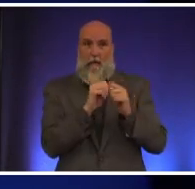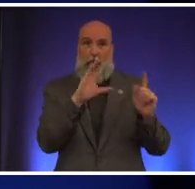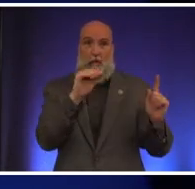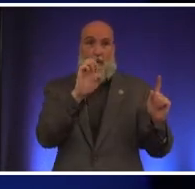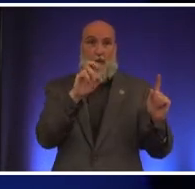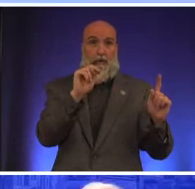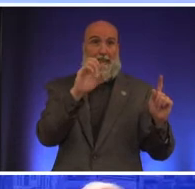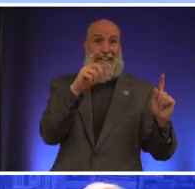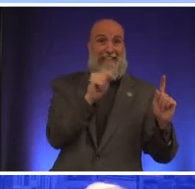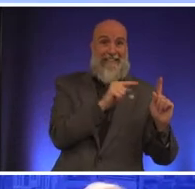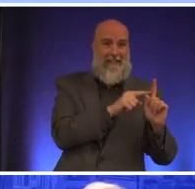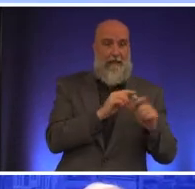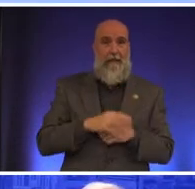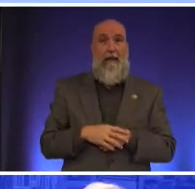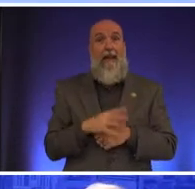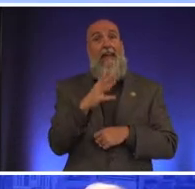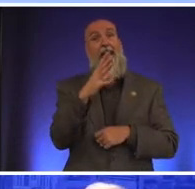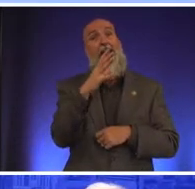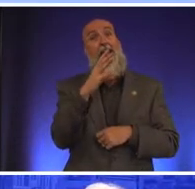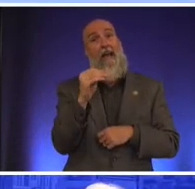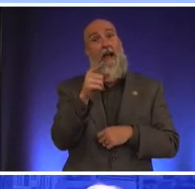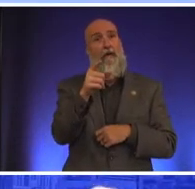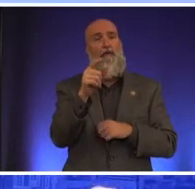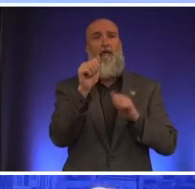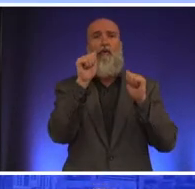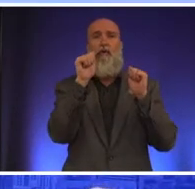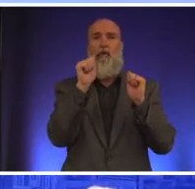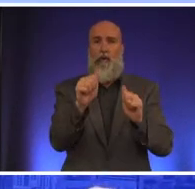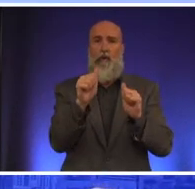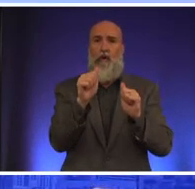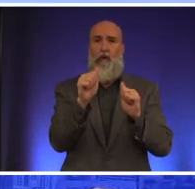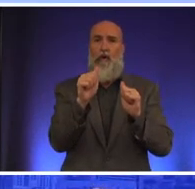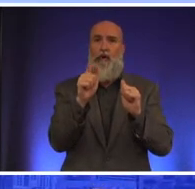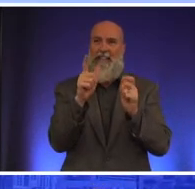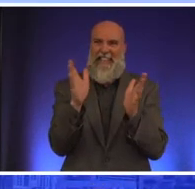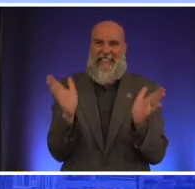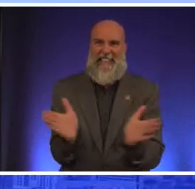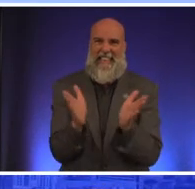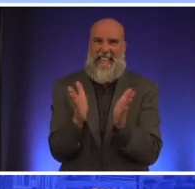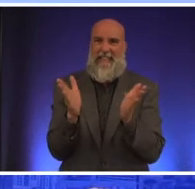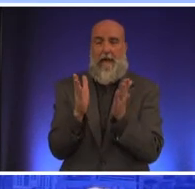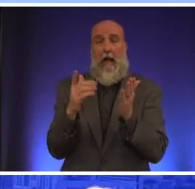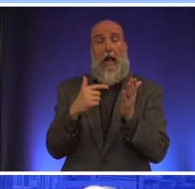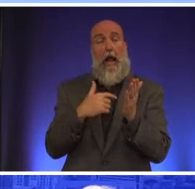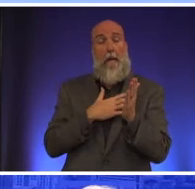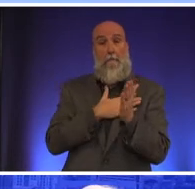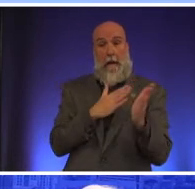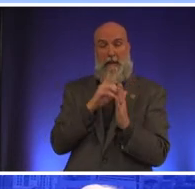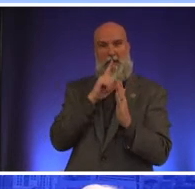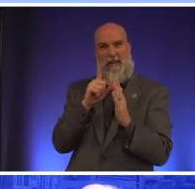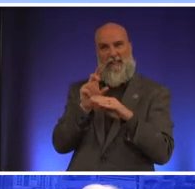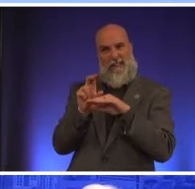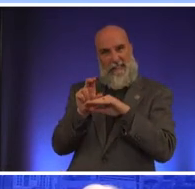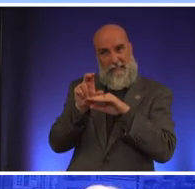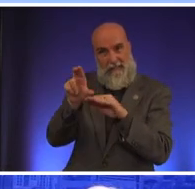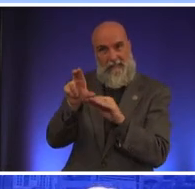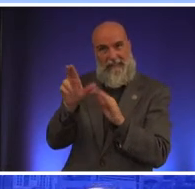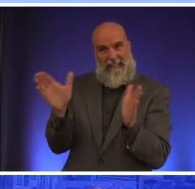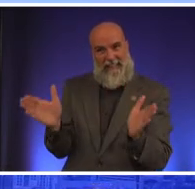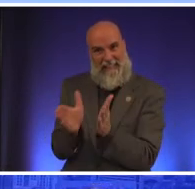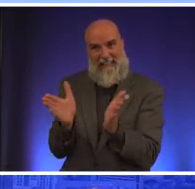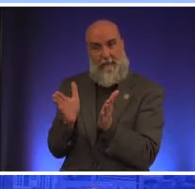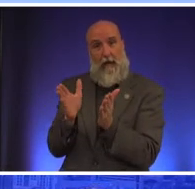next and you would could incentivize that and my plan specifically incentivizes it by saying that